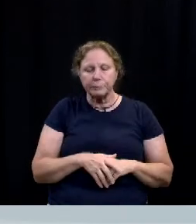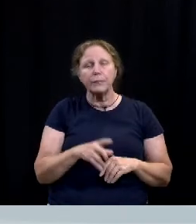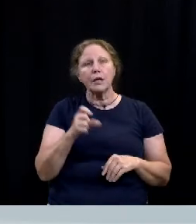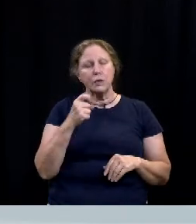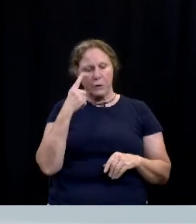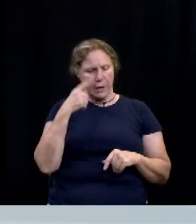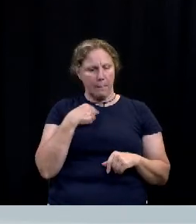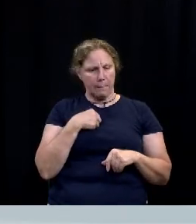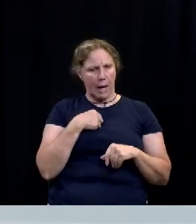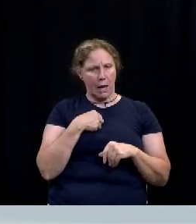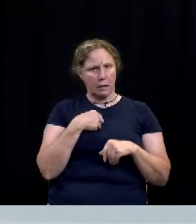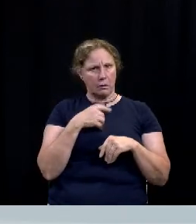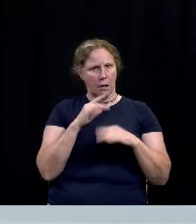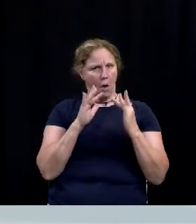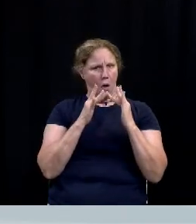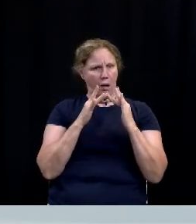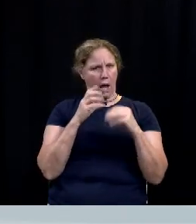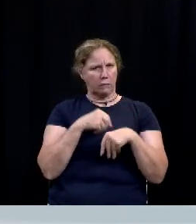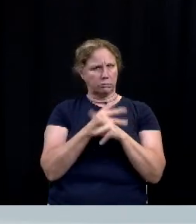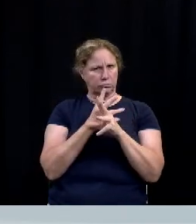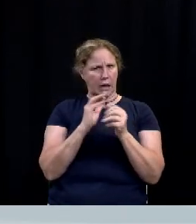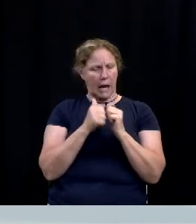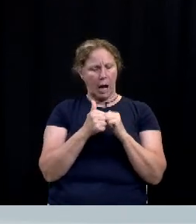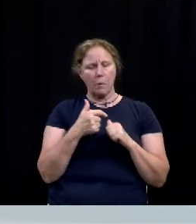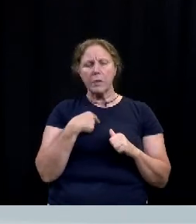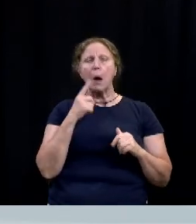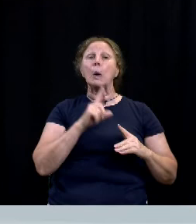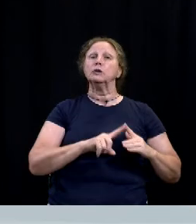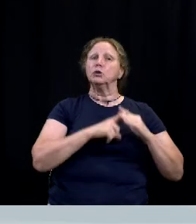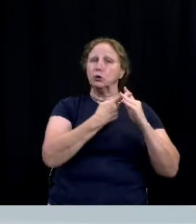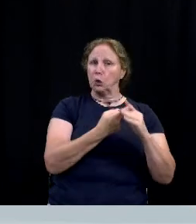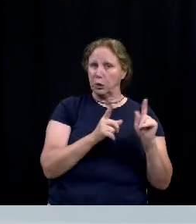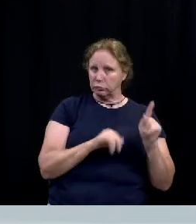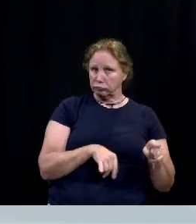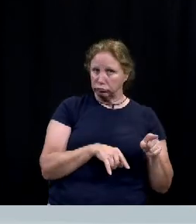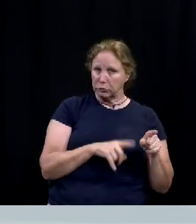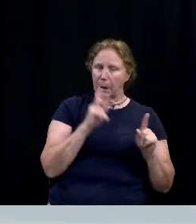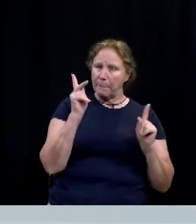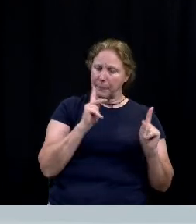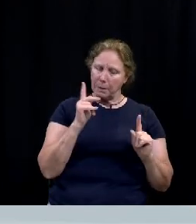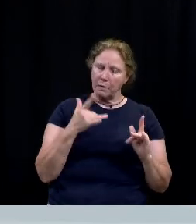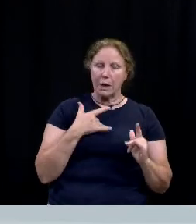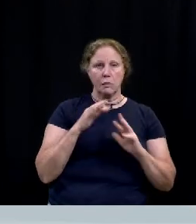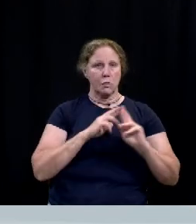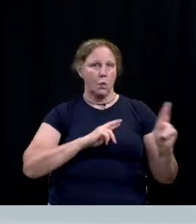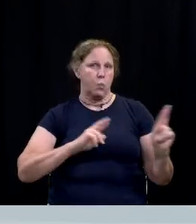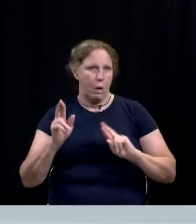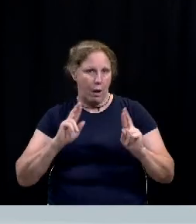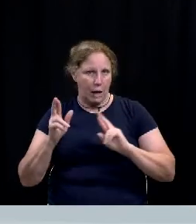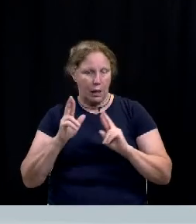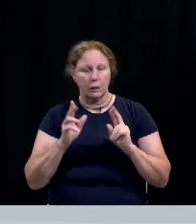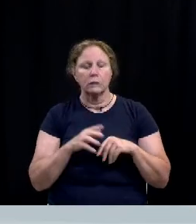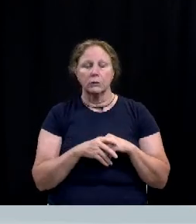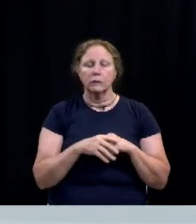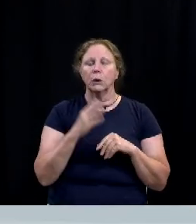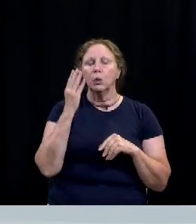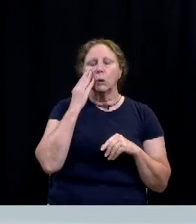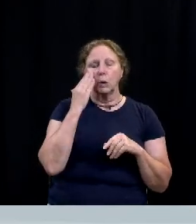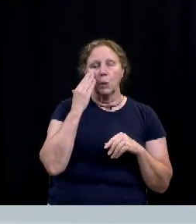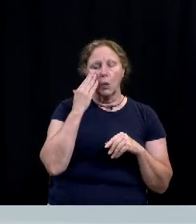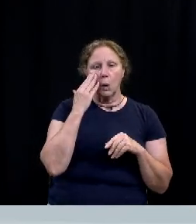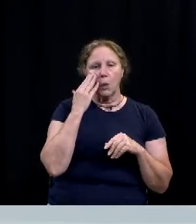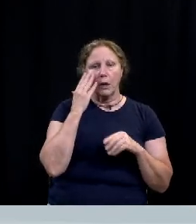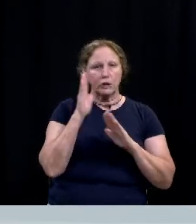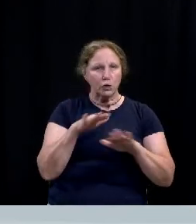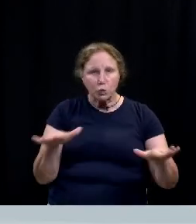we want to do a kickoff for the holidays and really get people in the spirit and really uh you know connect with the